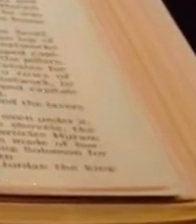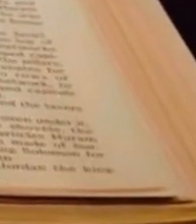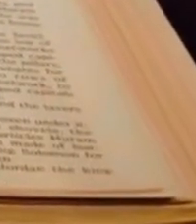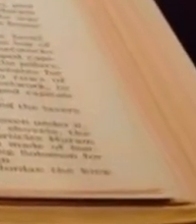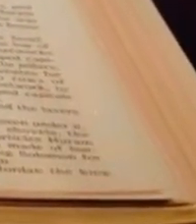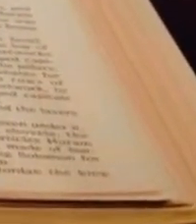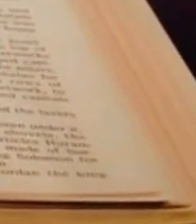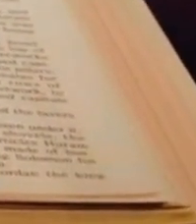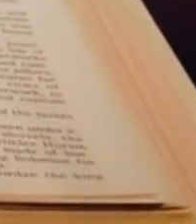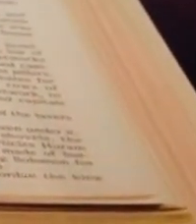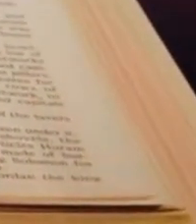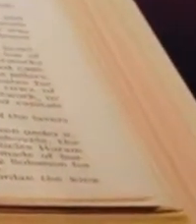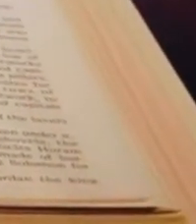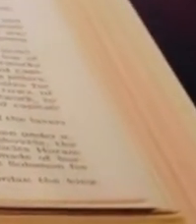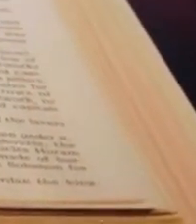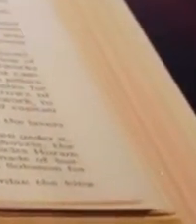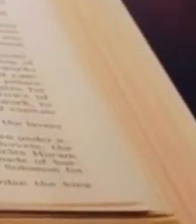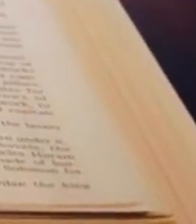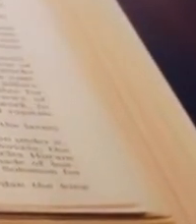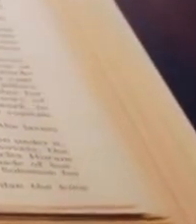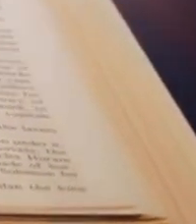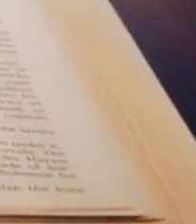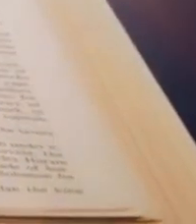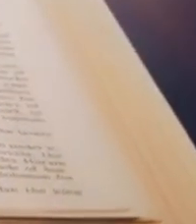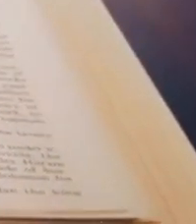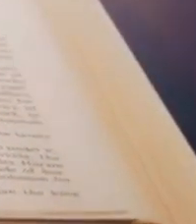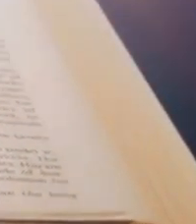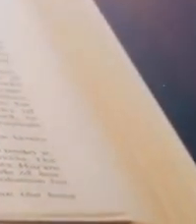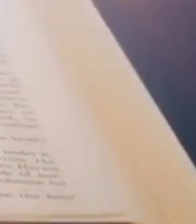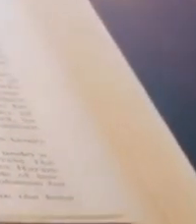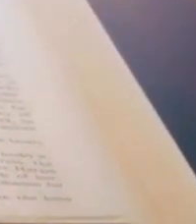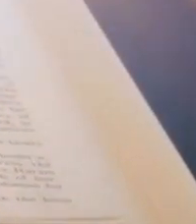speaking to this church